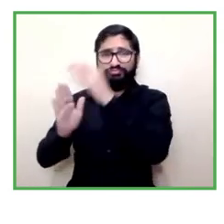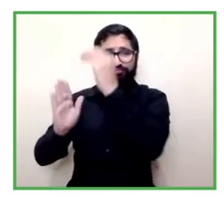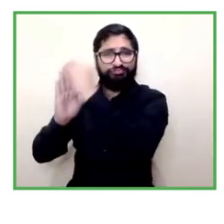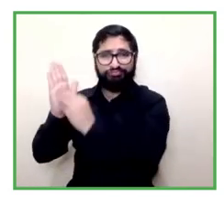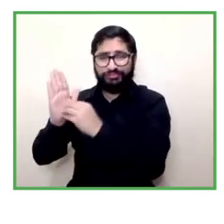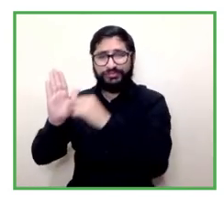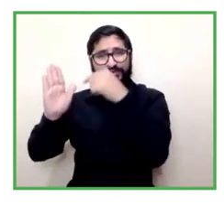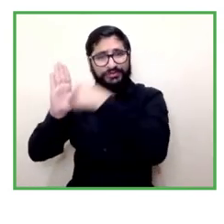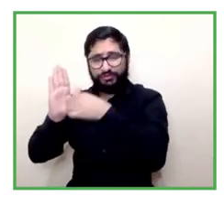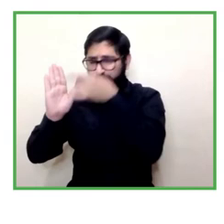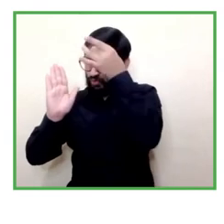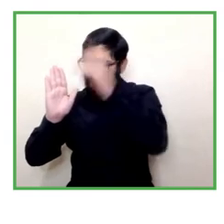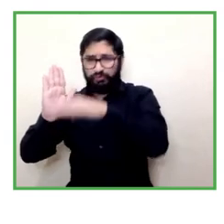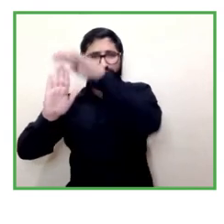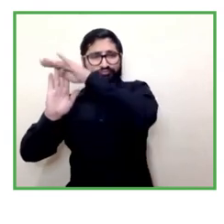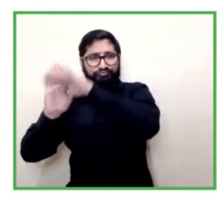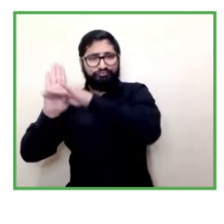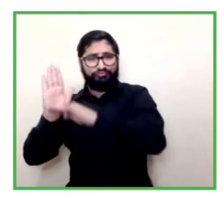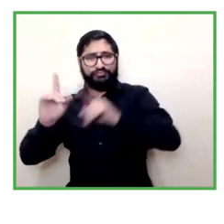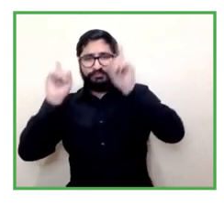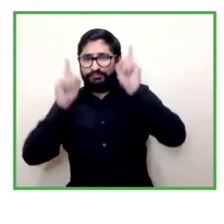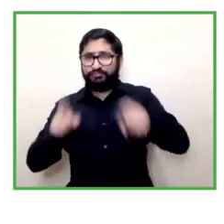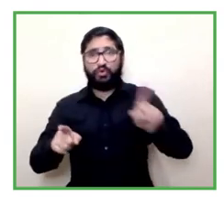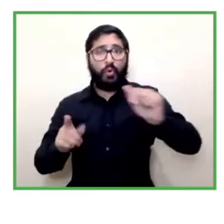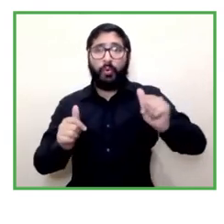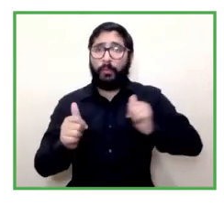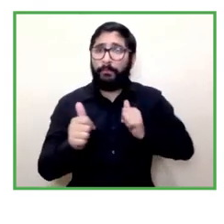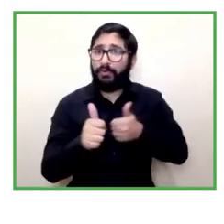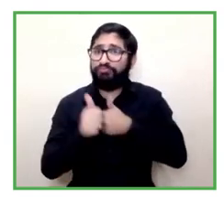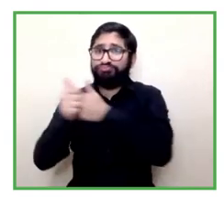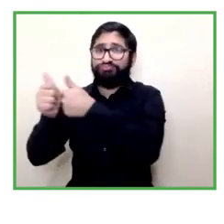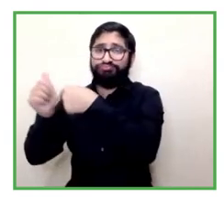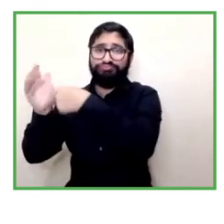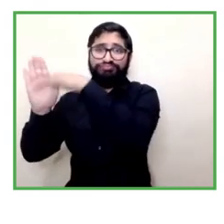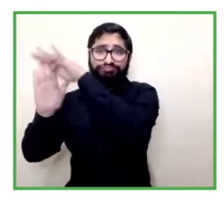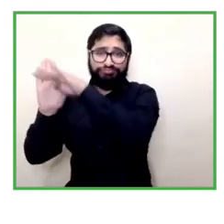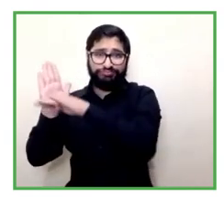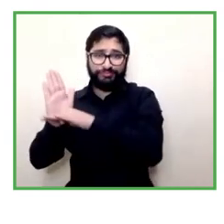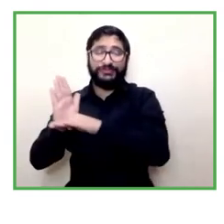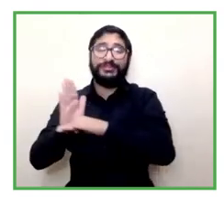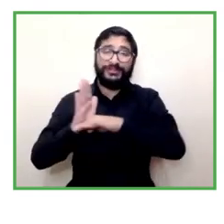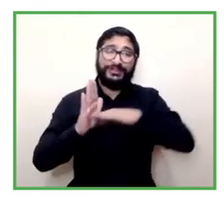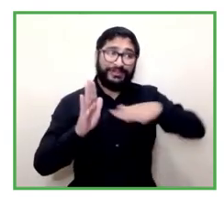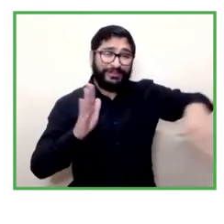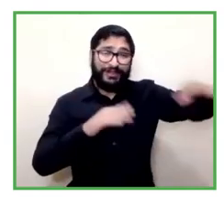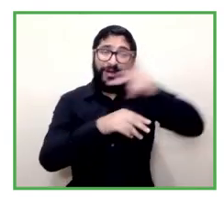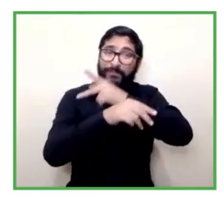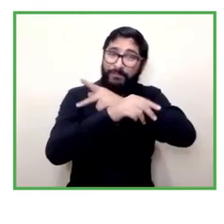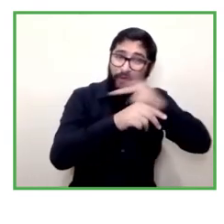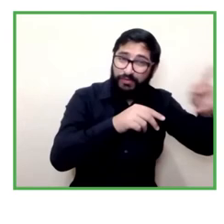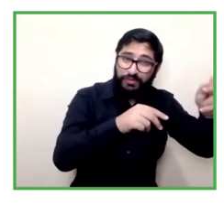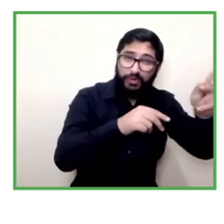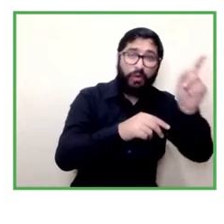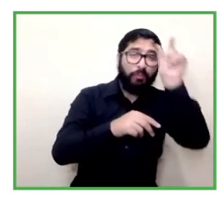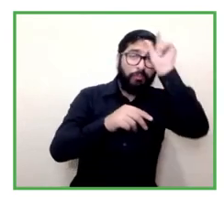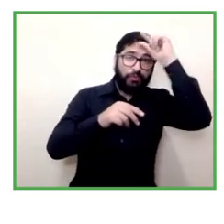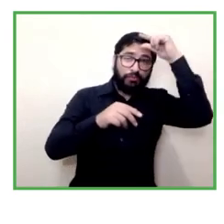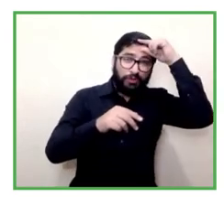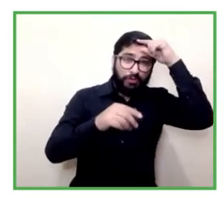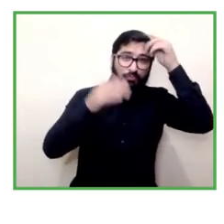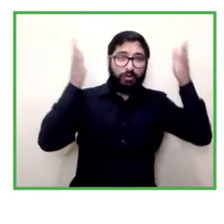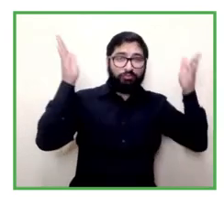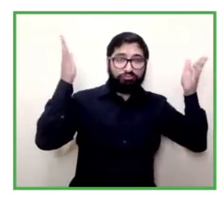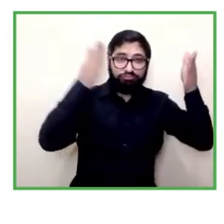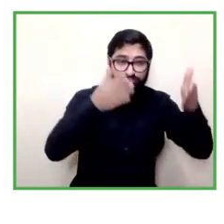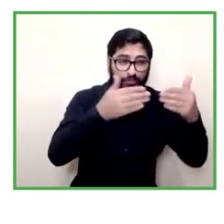to the extent that the professionals maintain link to the power times associated to the processes